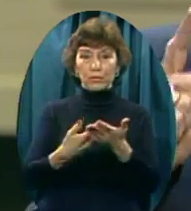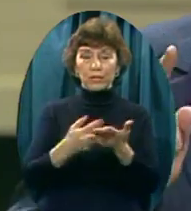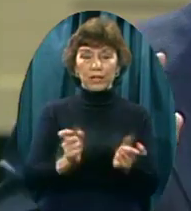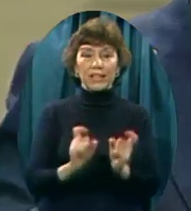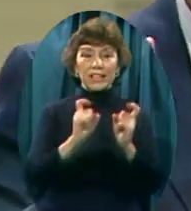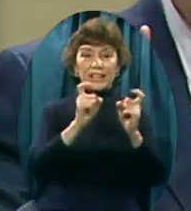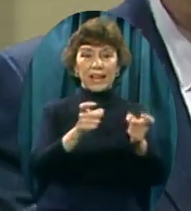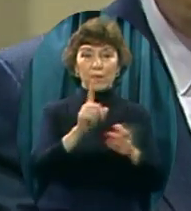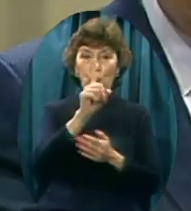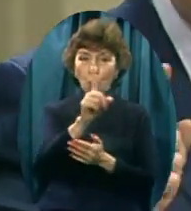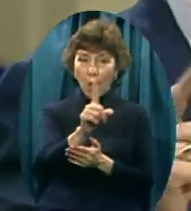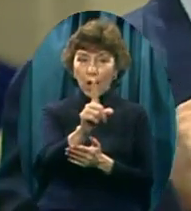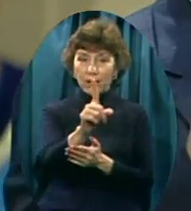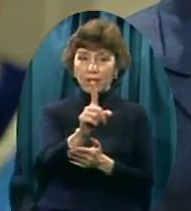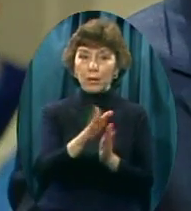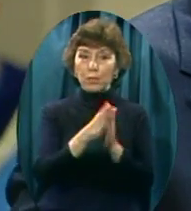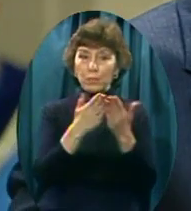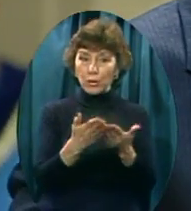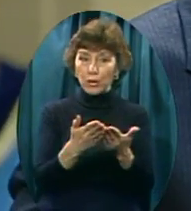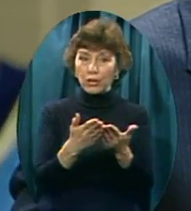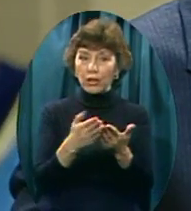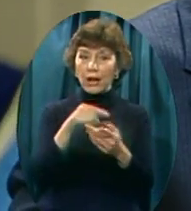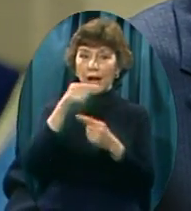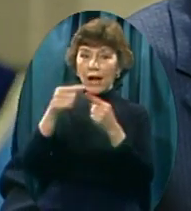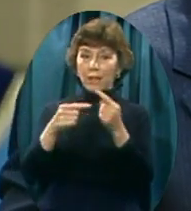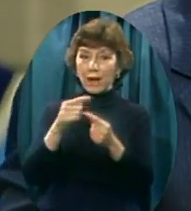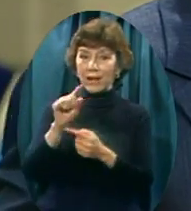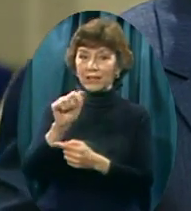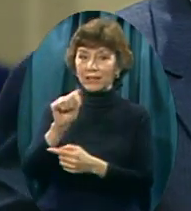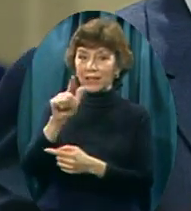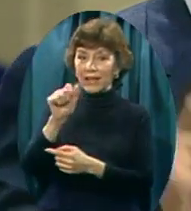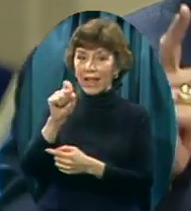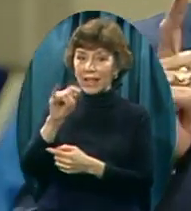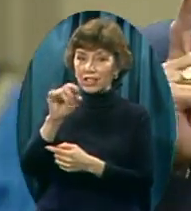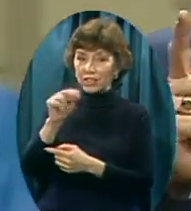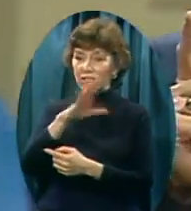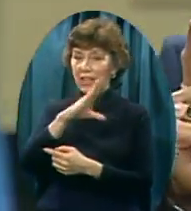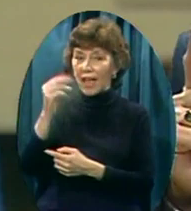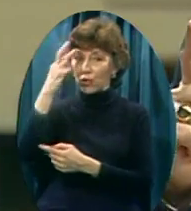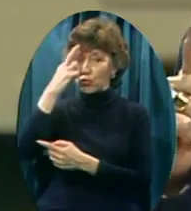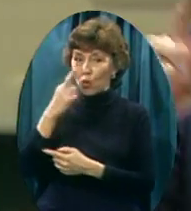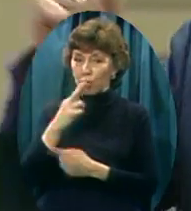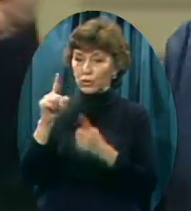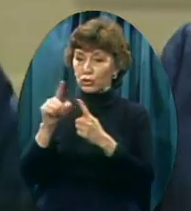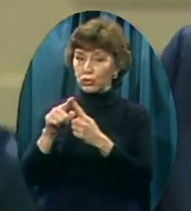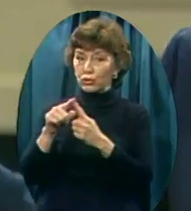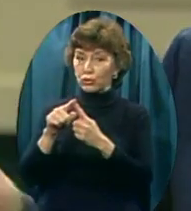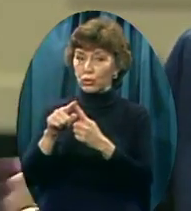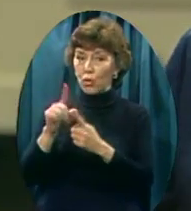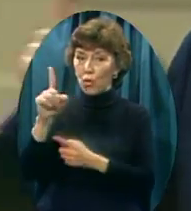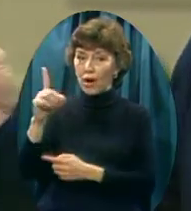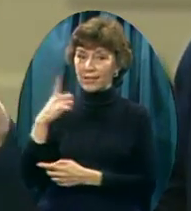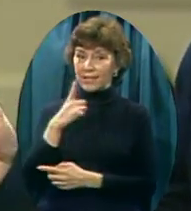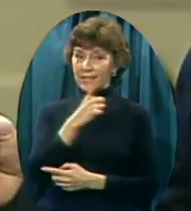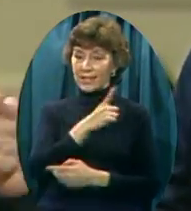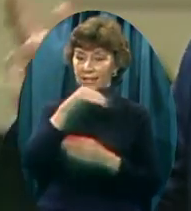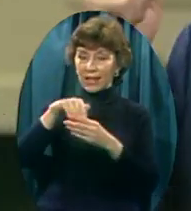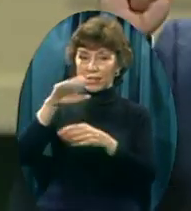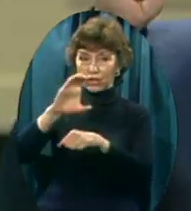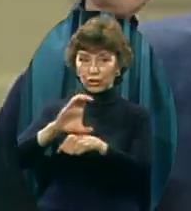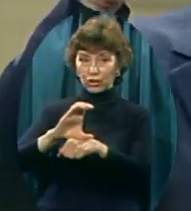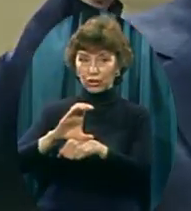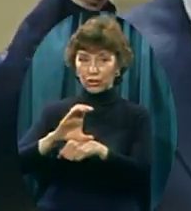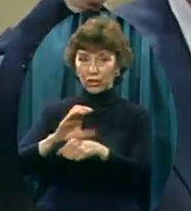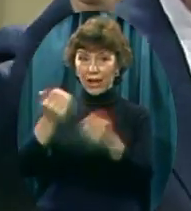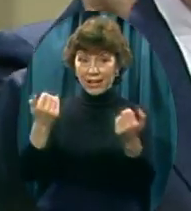On Galatians and Romans To one of his deacons He's being tried And as many others Already have gone before him